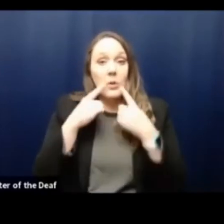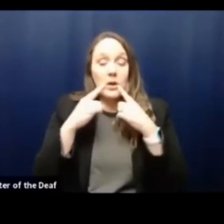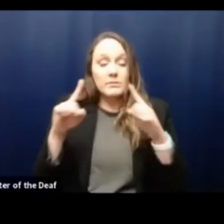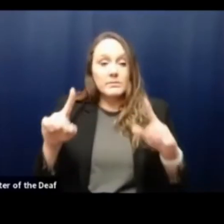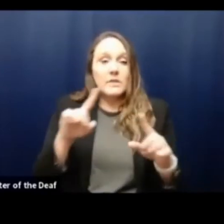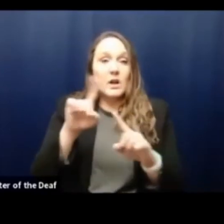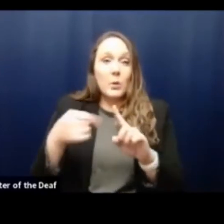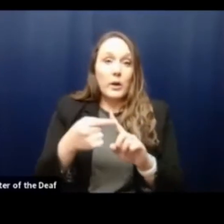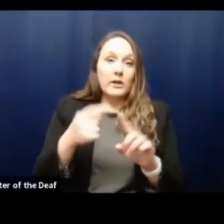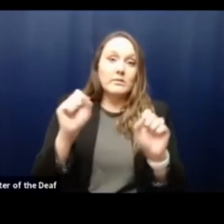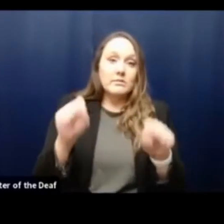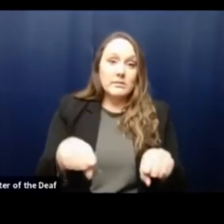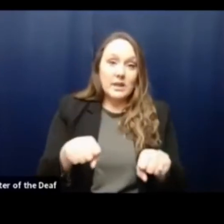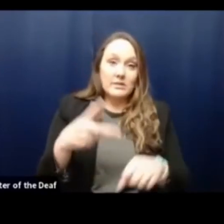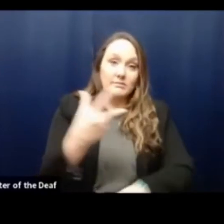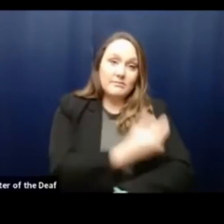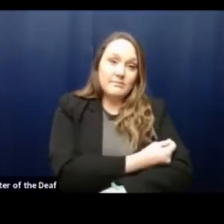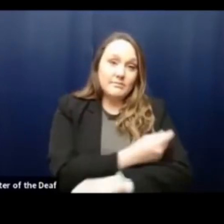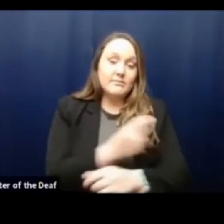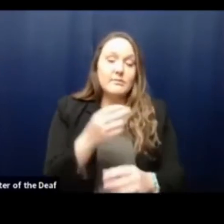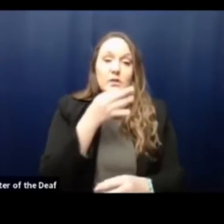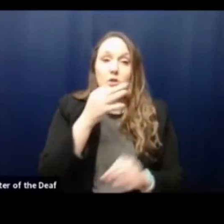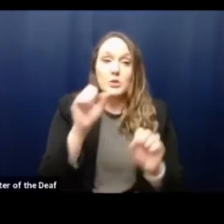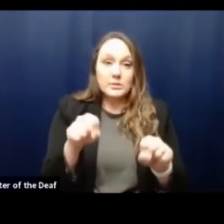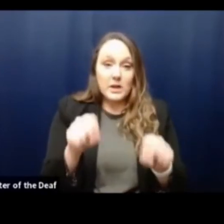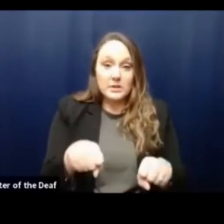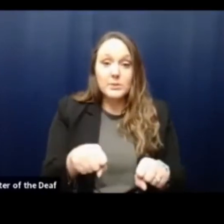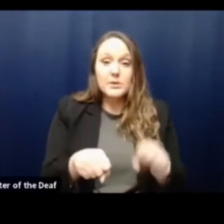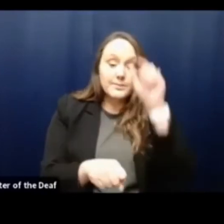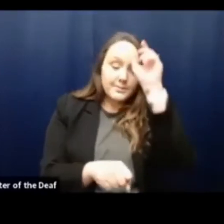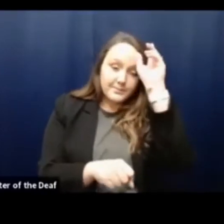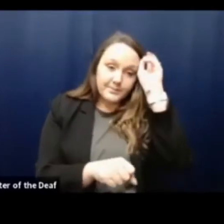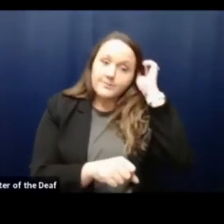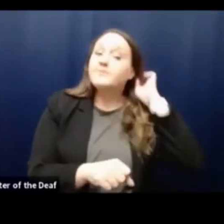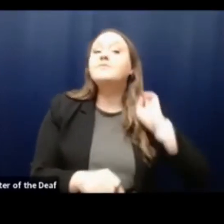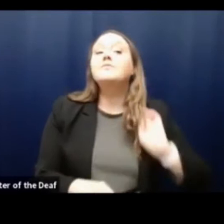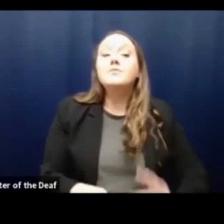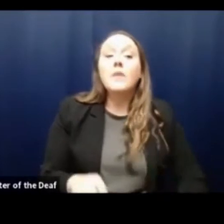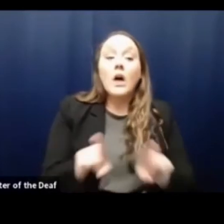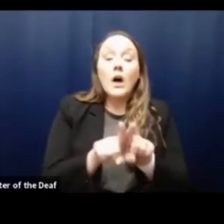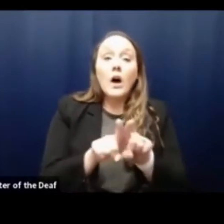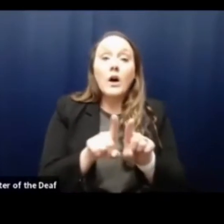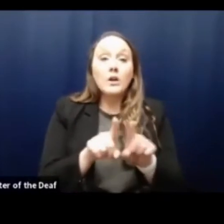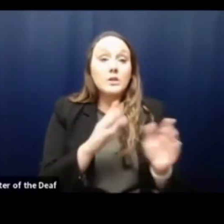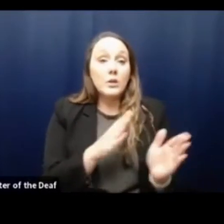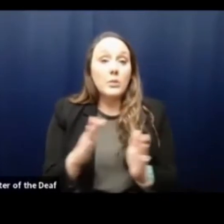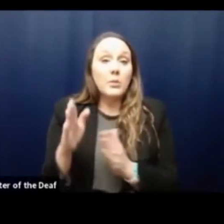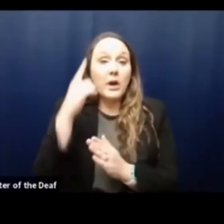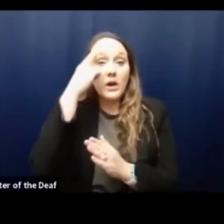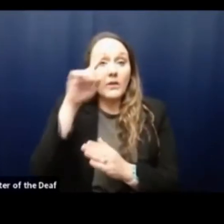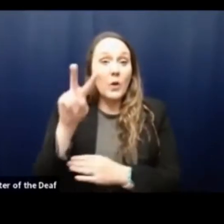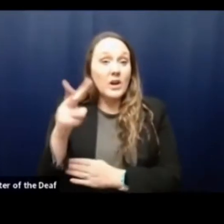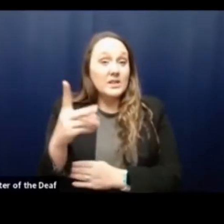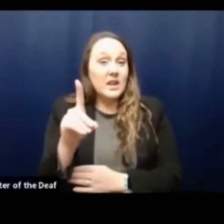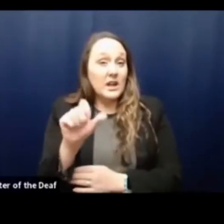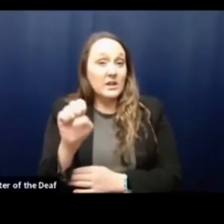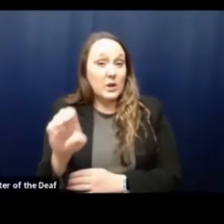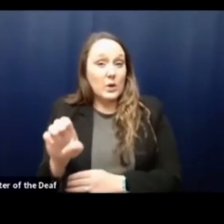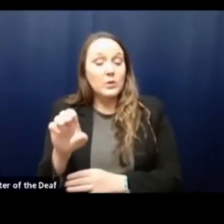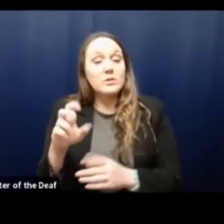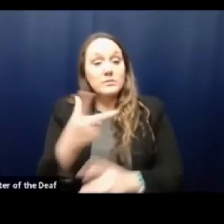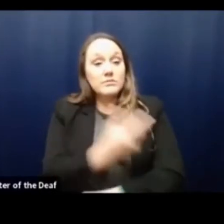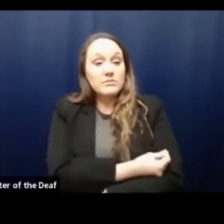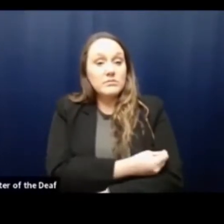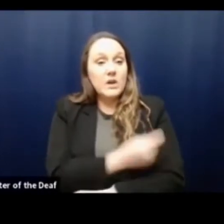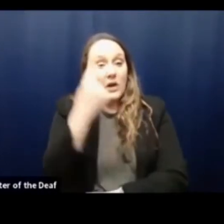individuals as soon as we are able. We are also gearing up to begin providing second-dose vaccines to those who've already been vaccinated.